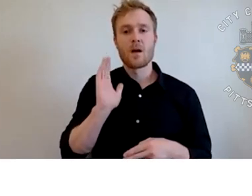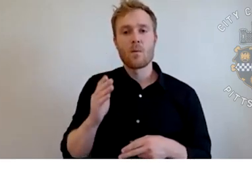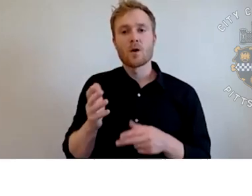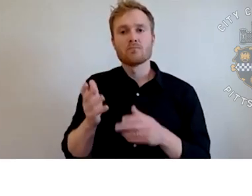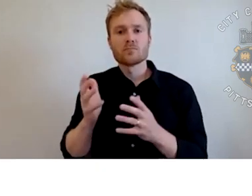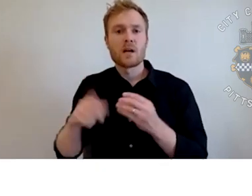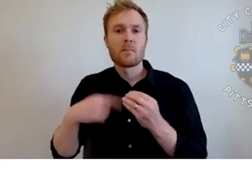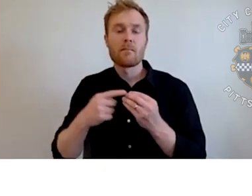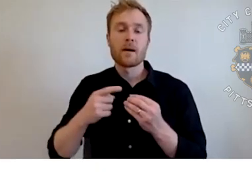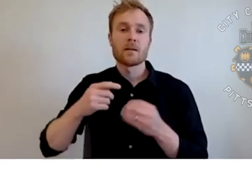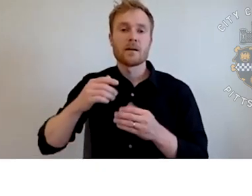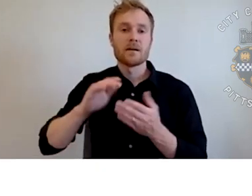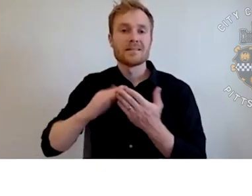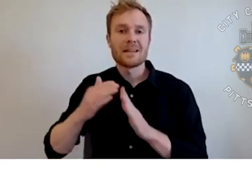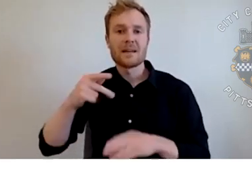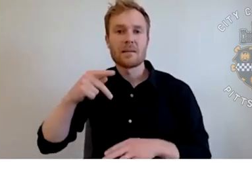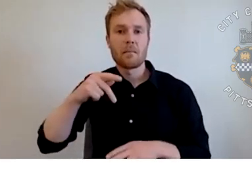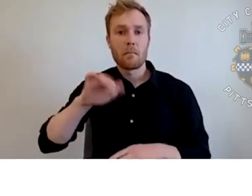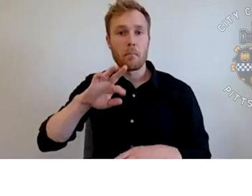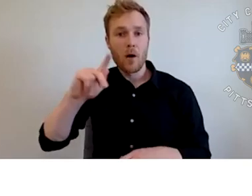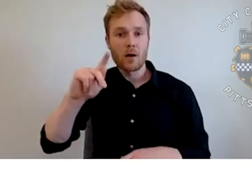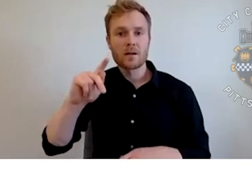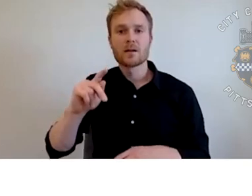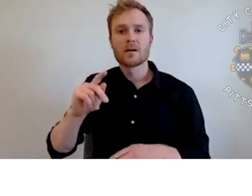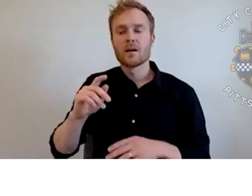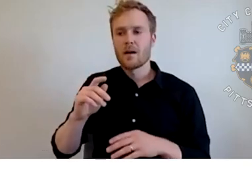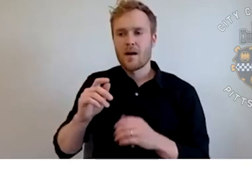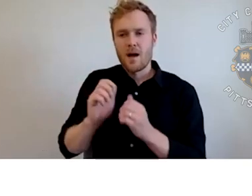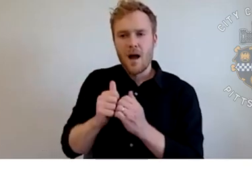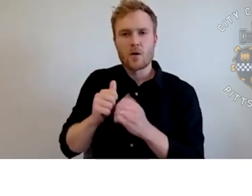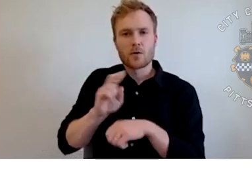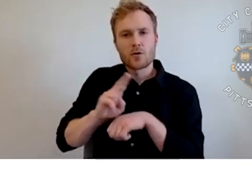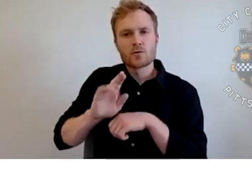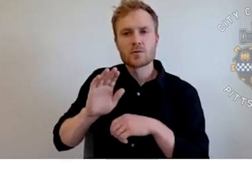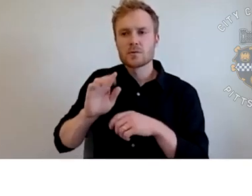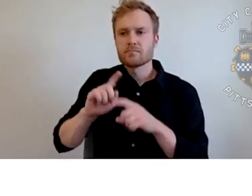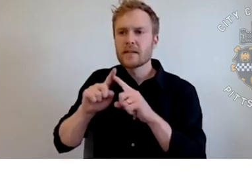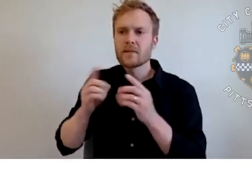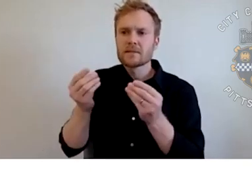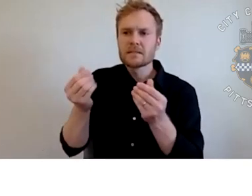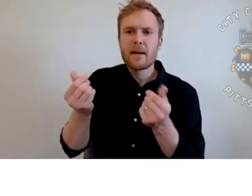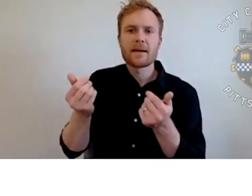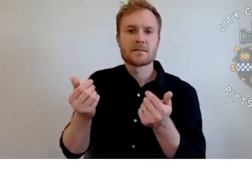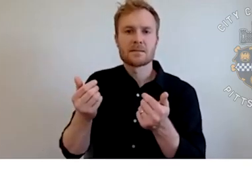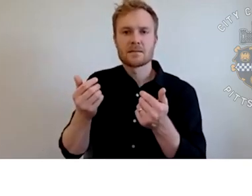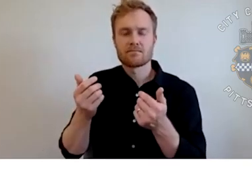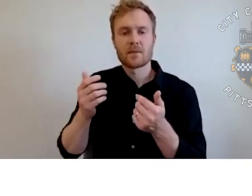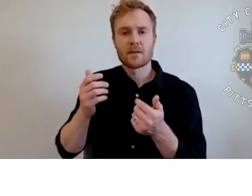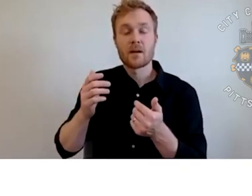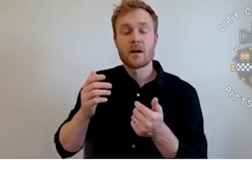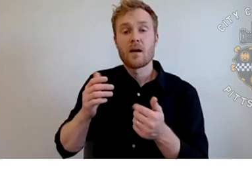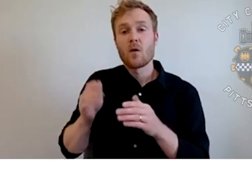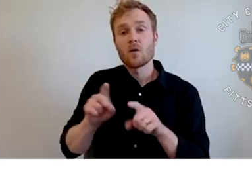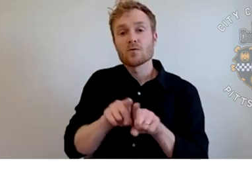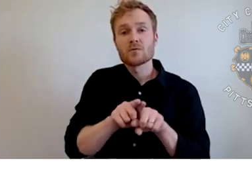uses different spaces and programs the infrastructure. We're going talk to Chris Hornstein about the Department of Public Works, how they develop